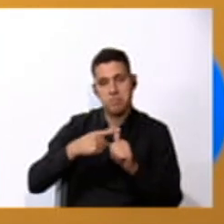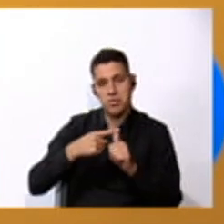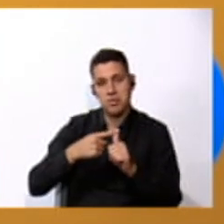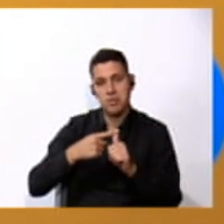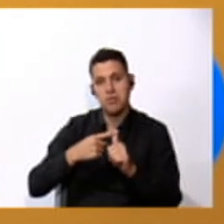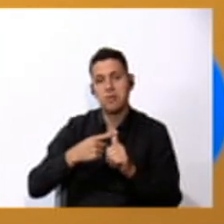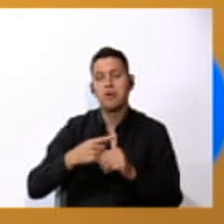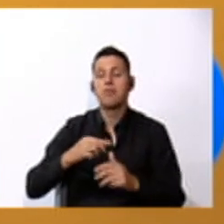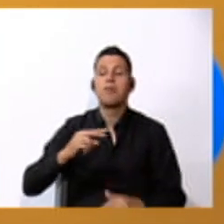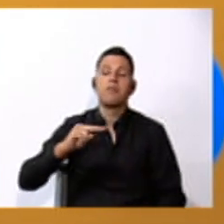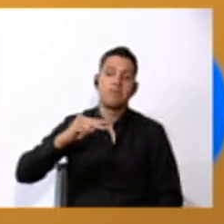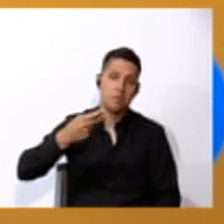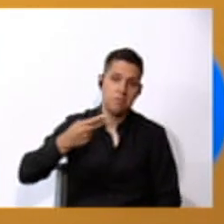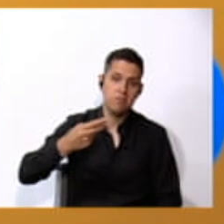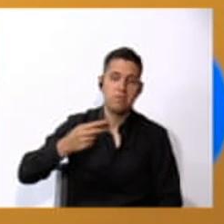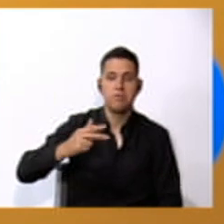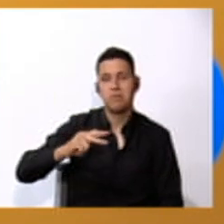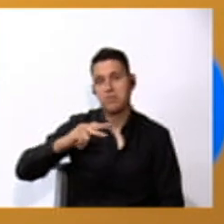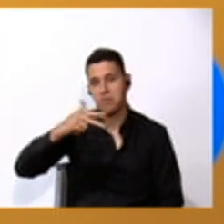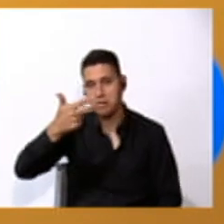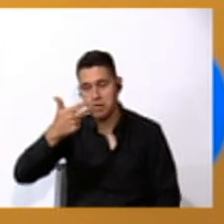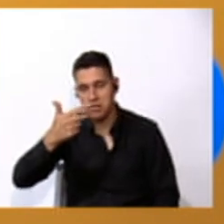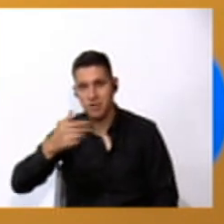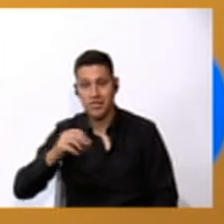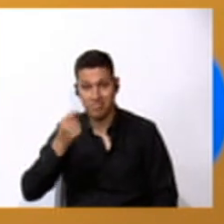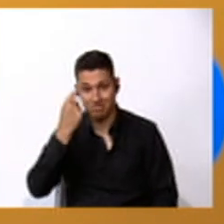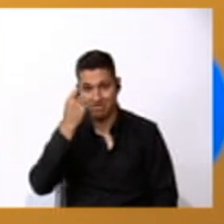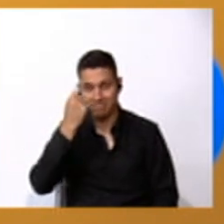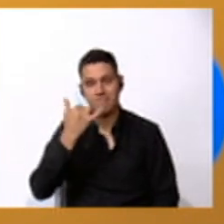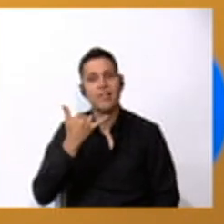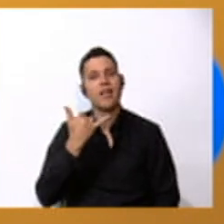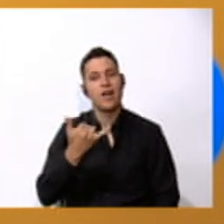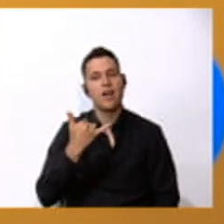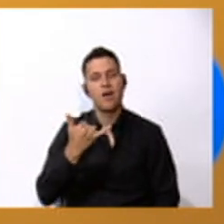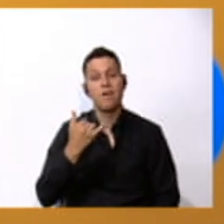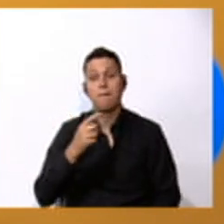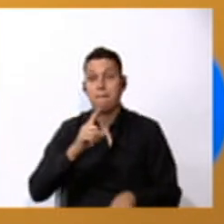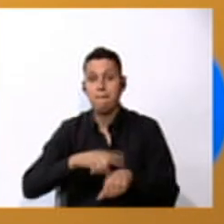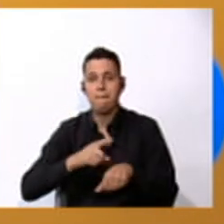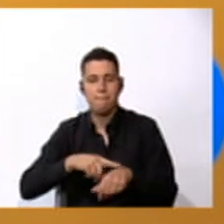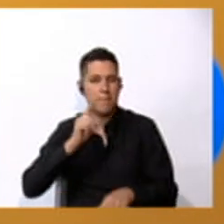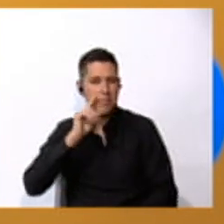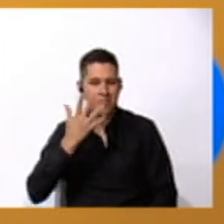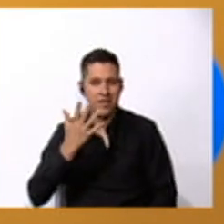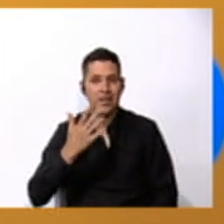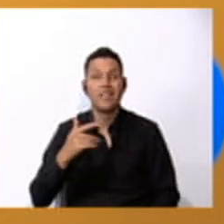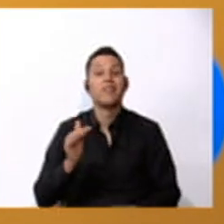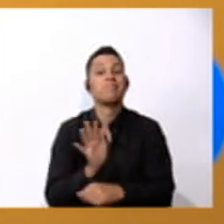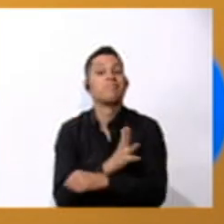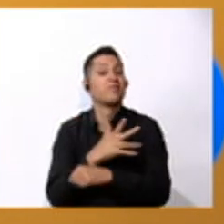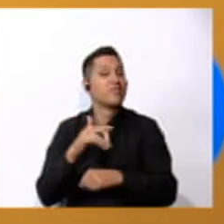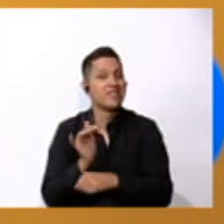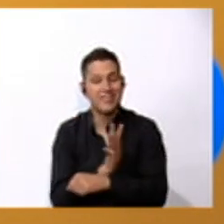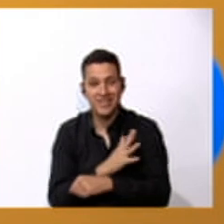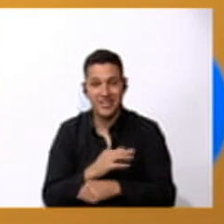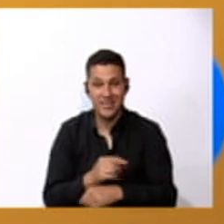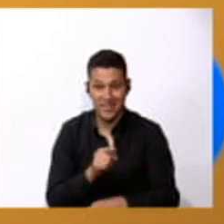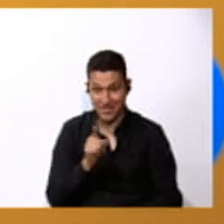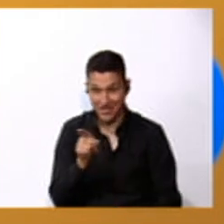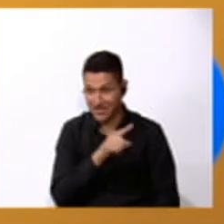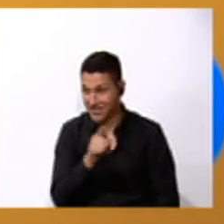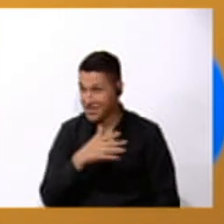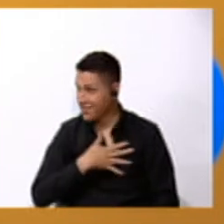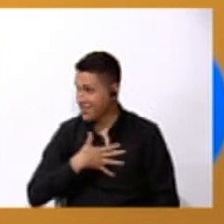second. Oh, yes, teacher. Well, now it's time for music. Do you like music?